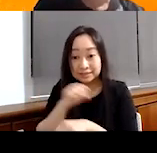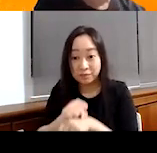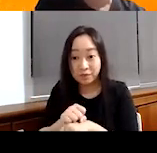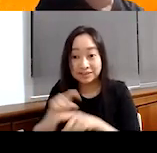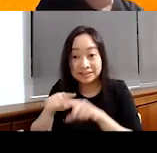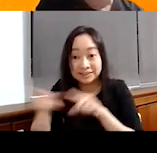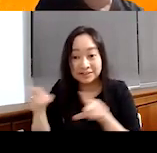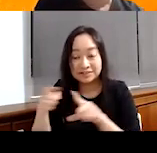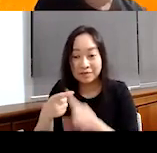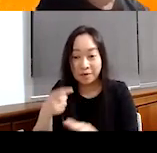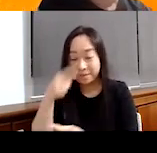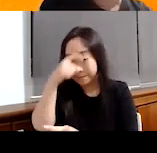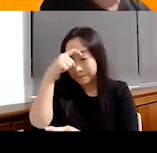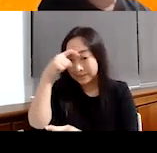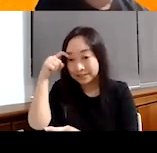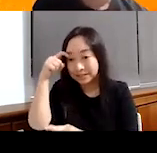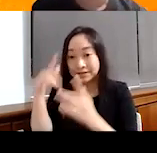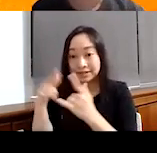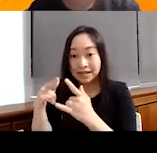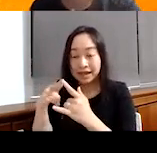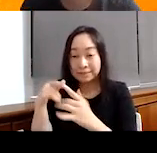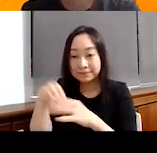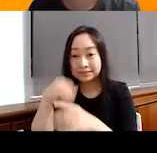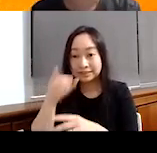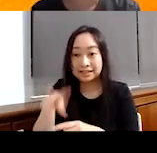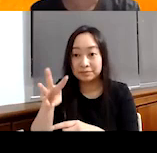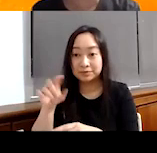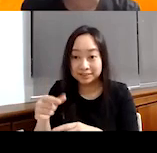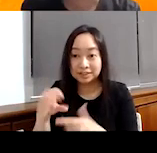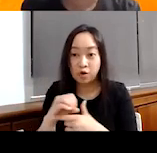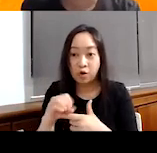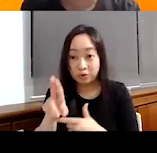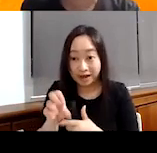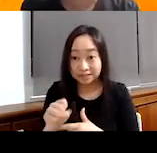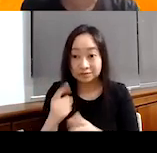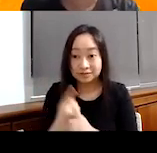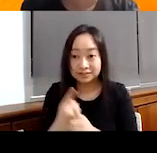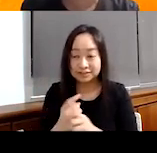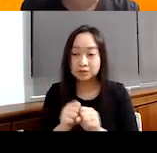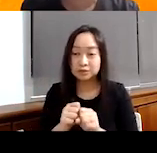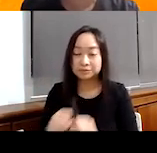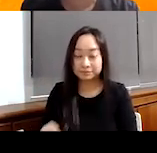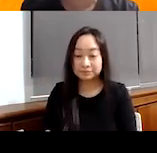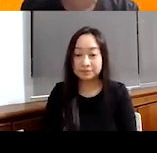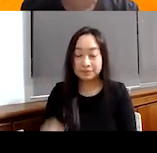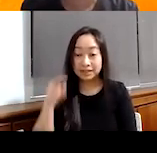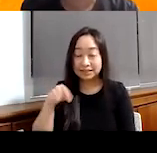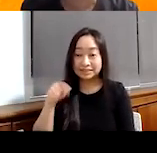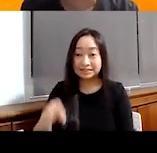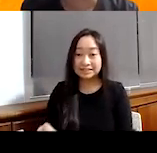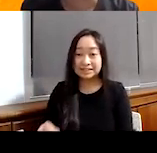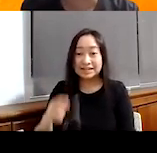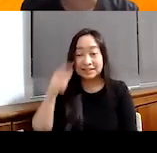when summer camp, when you're living in JWG or summer camp in the US, right? So, so it's, it's this, this